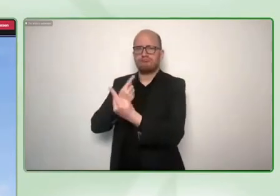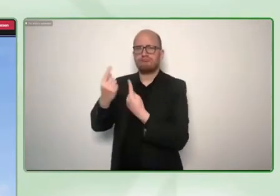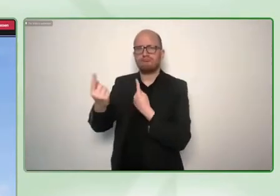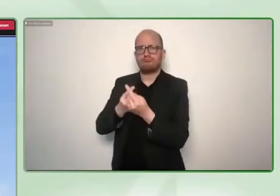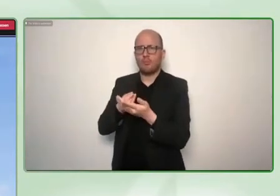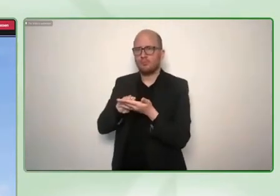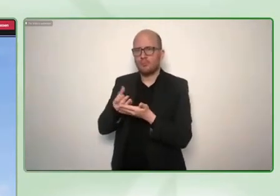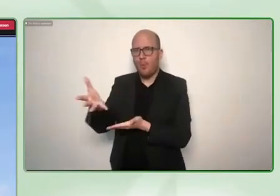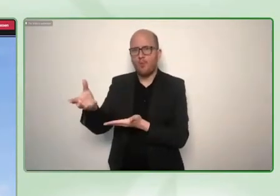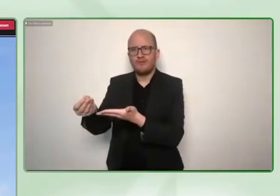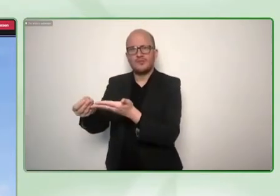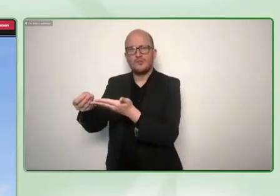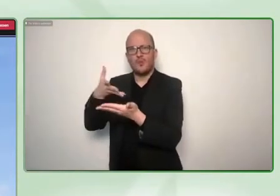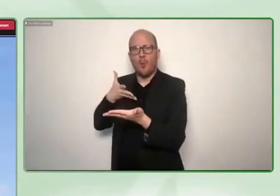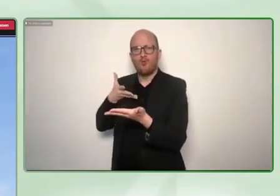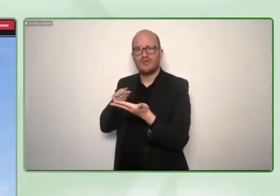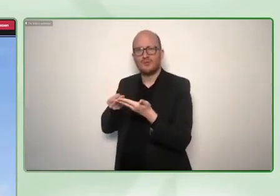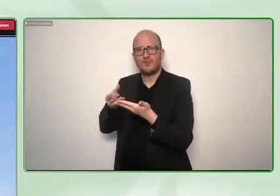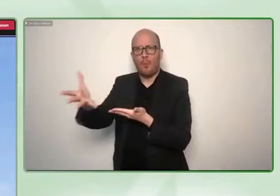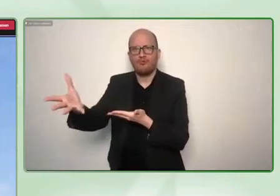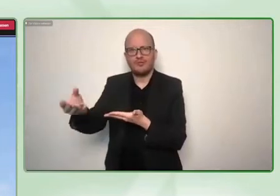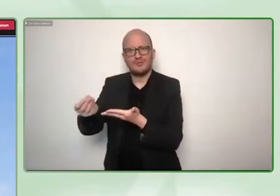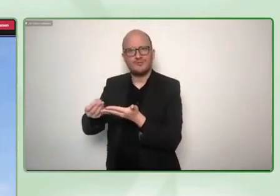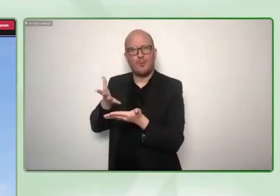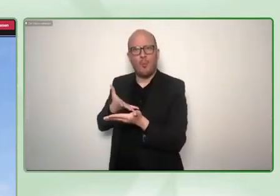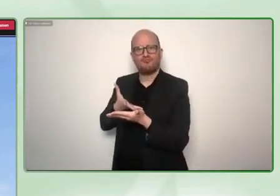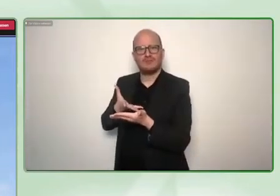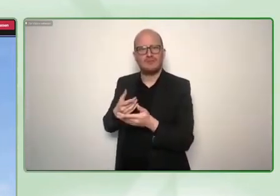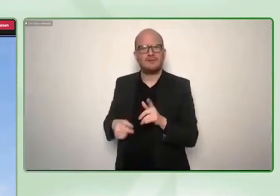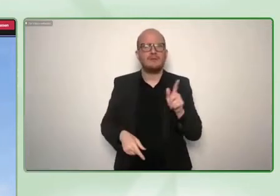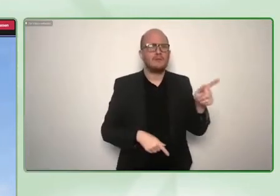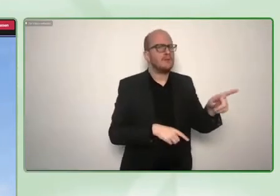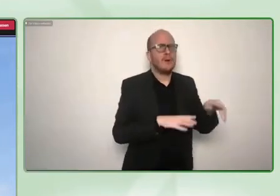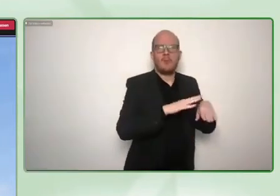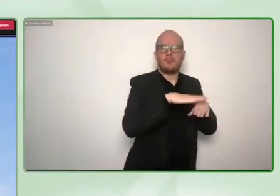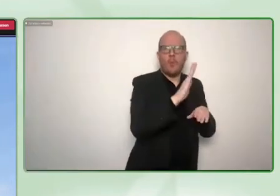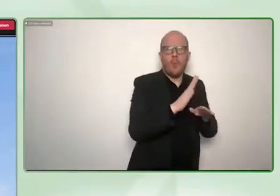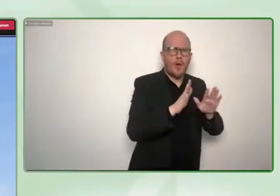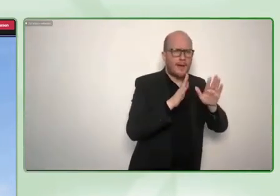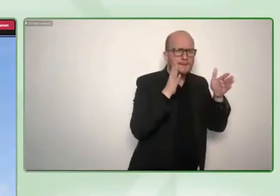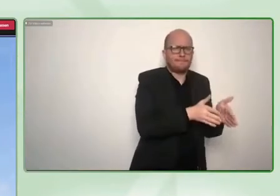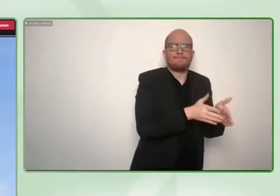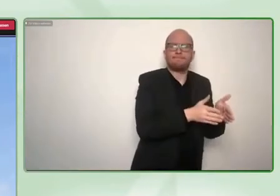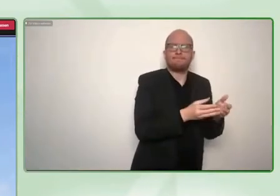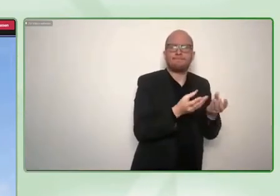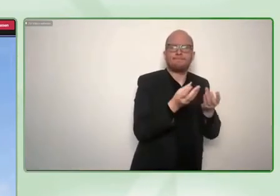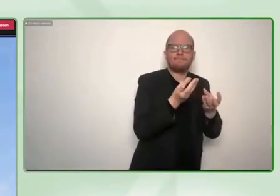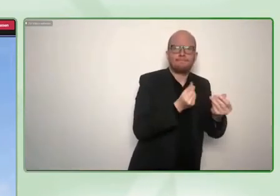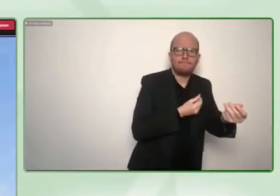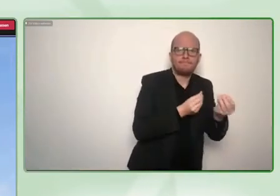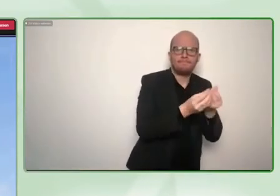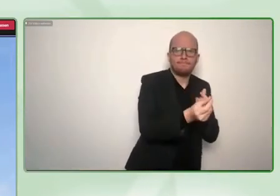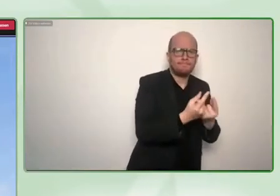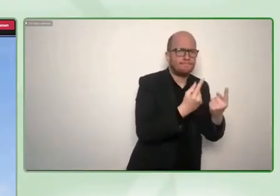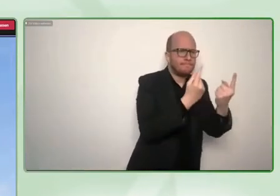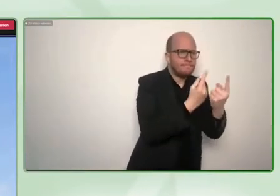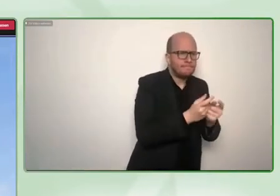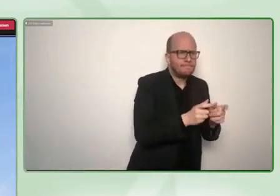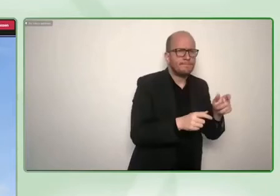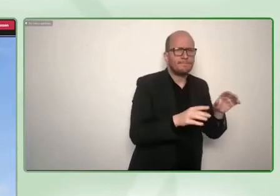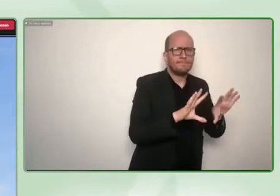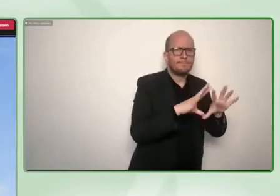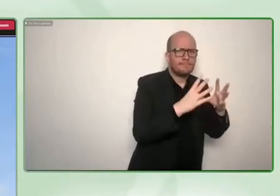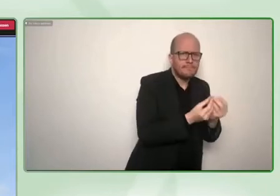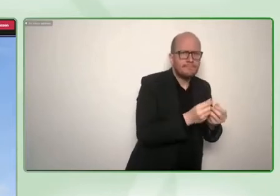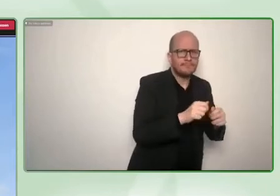works and scaling that requires a lot of sticky knowledge to be unsticked and and codified now on the other hand if you have tech if you have something that